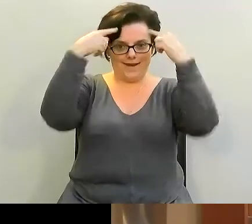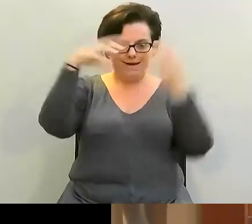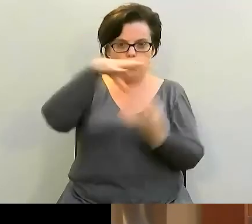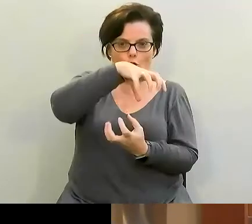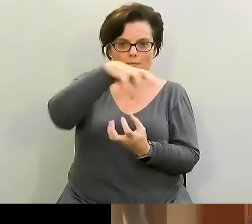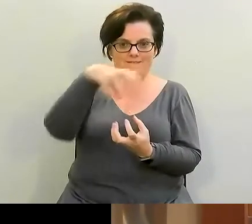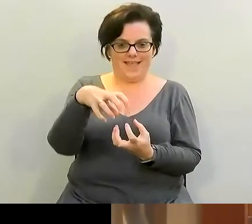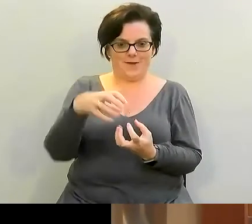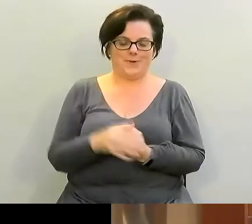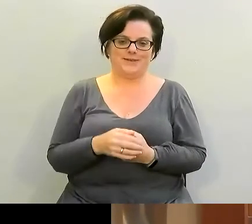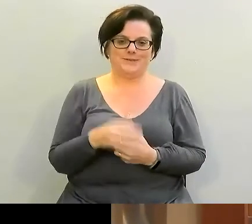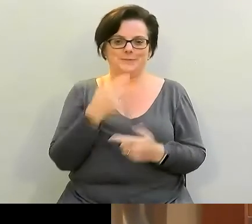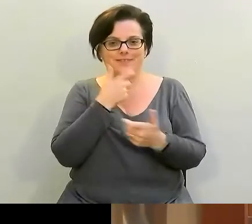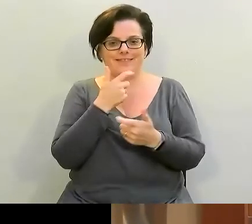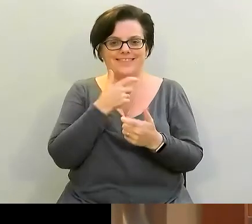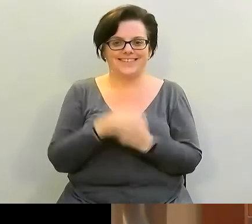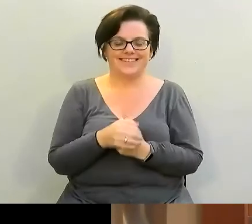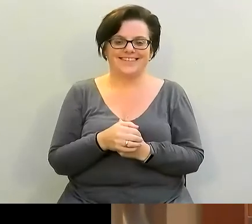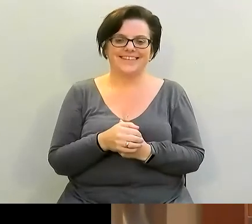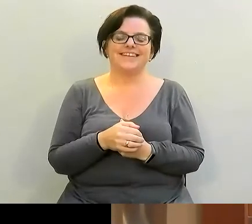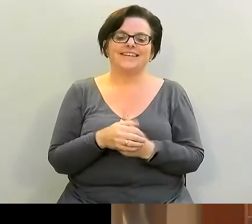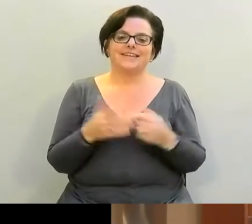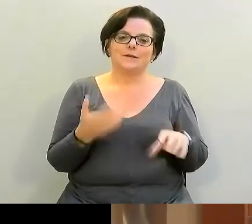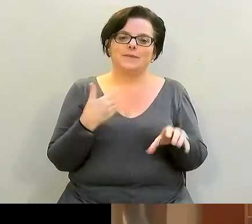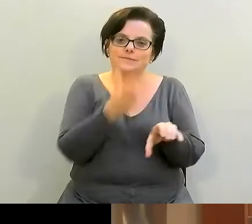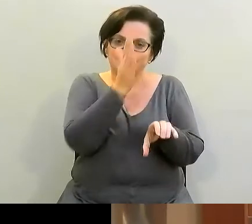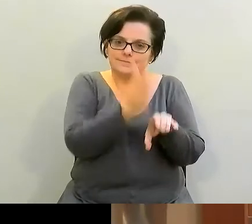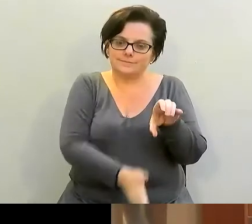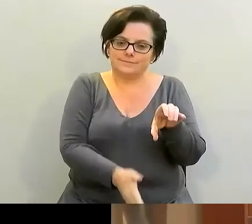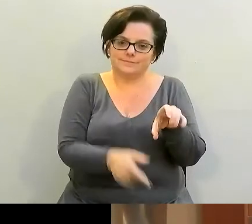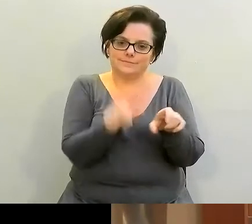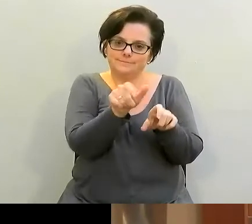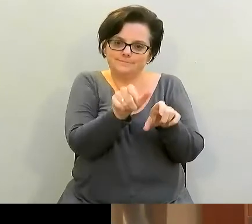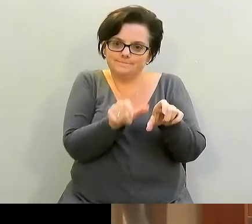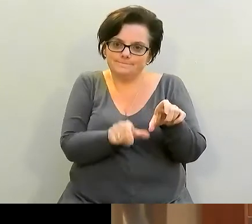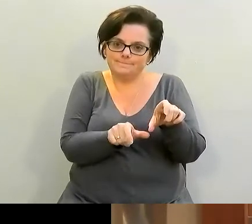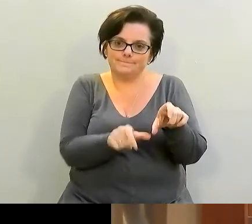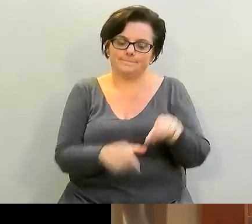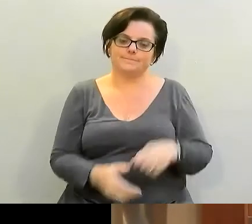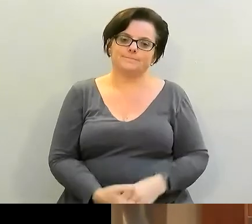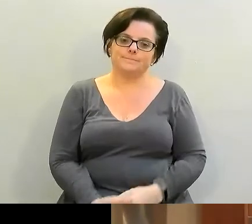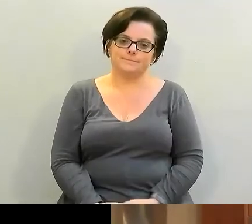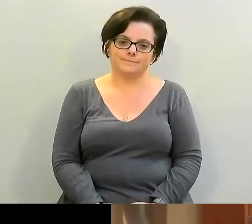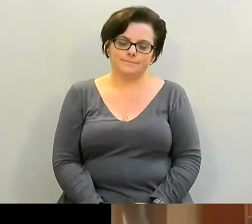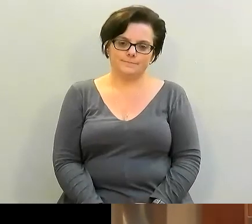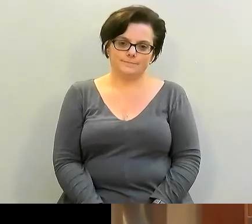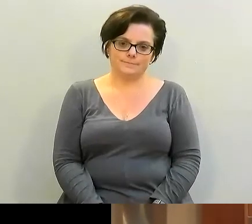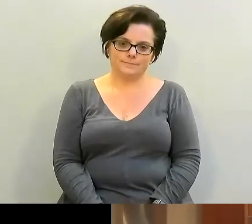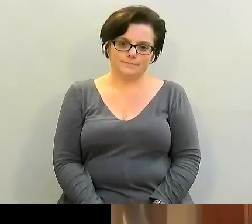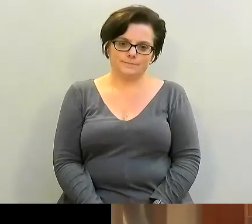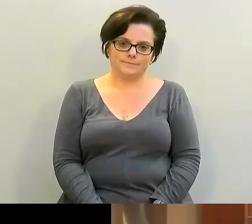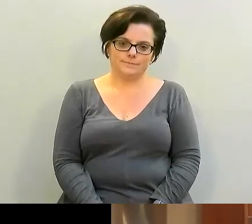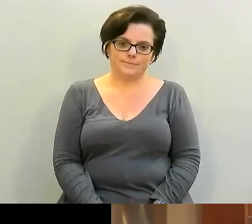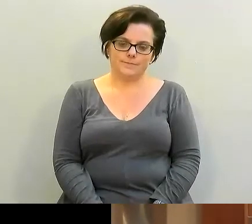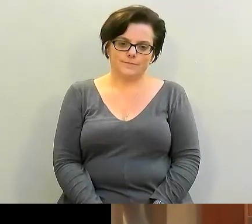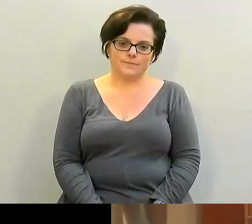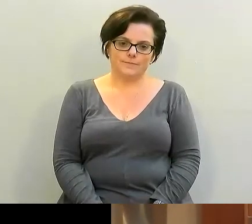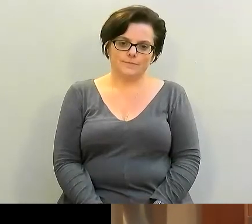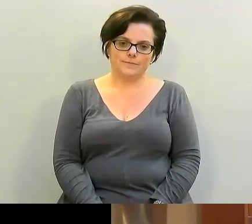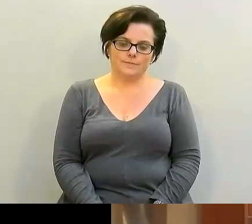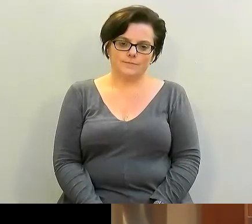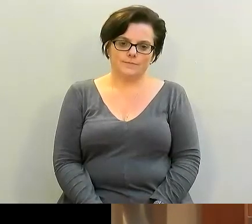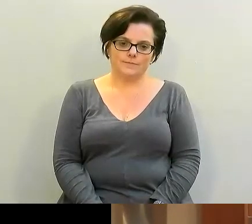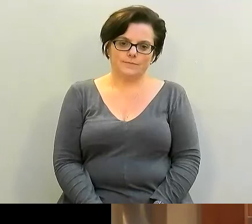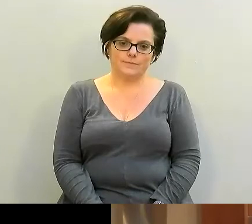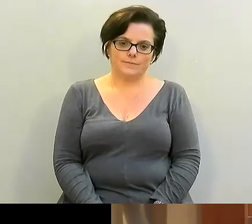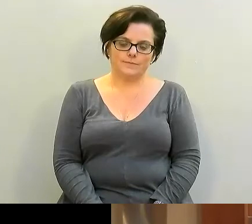Sorry I couldn't help that and then I'm going to cut a nice piece here down the center and what I